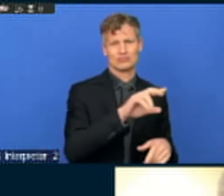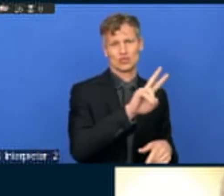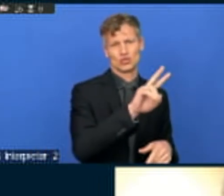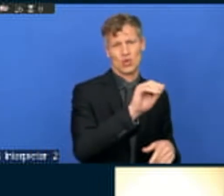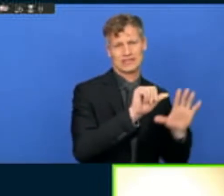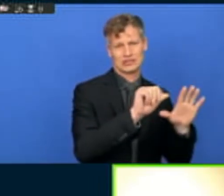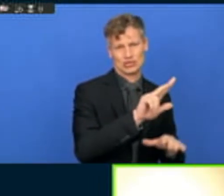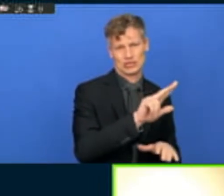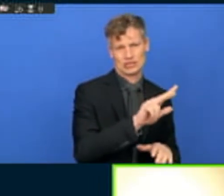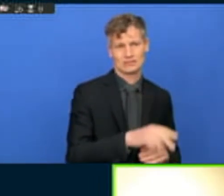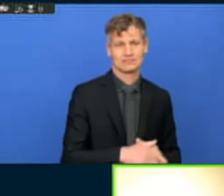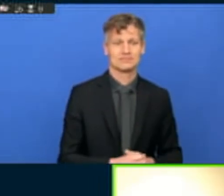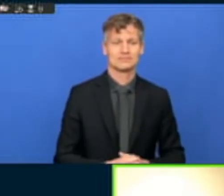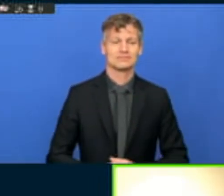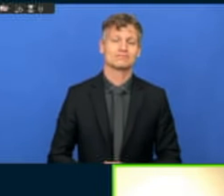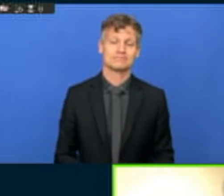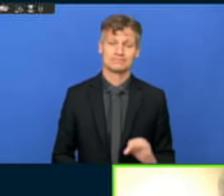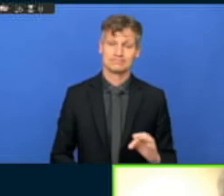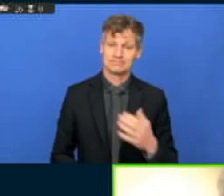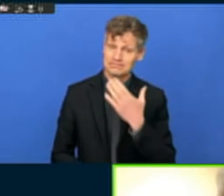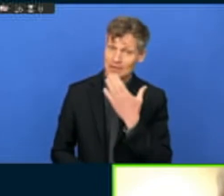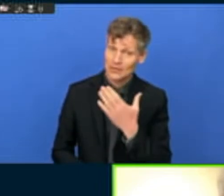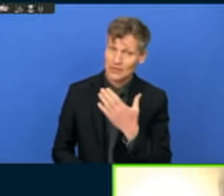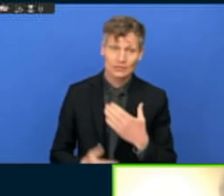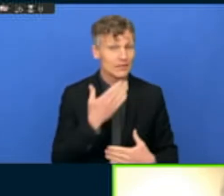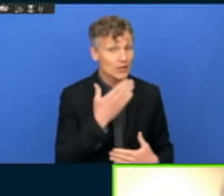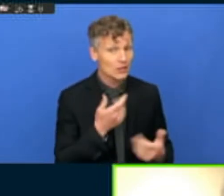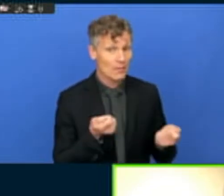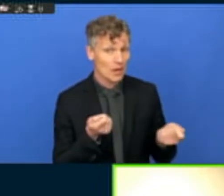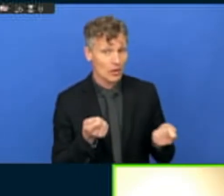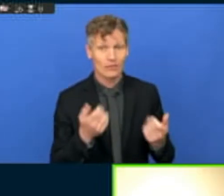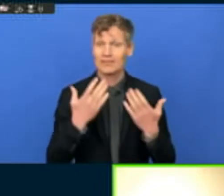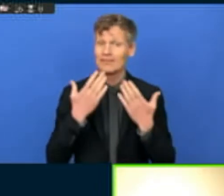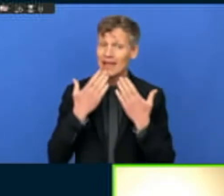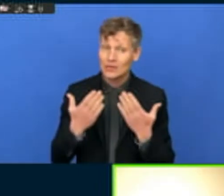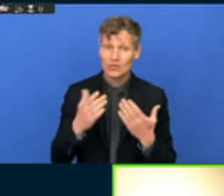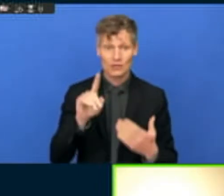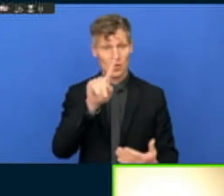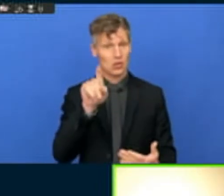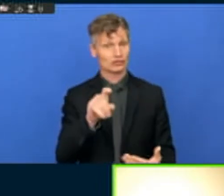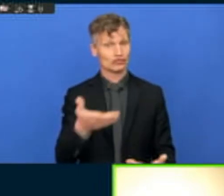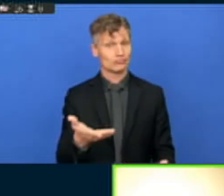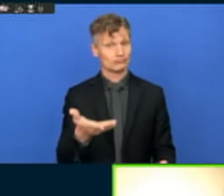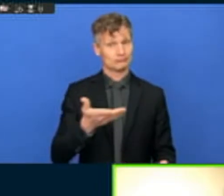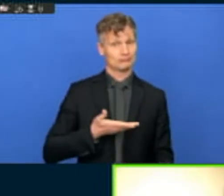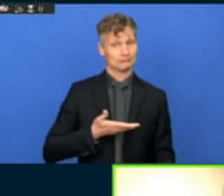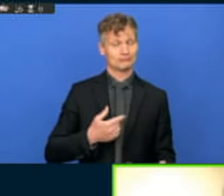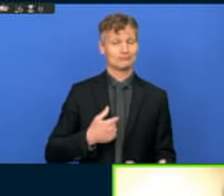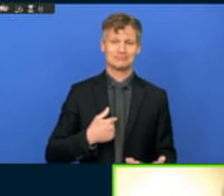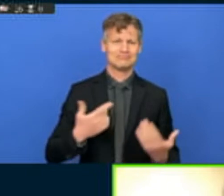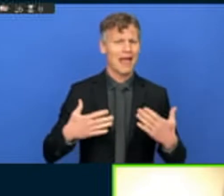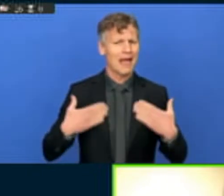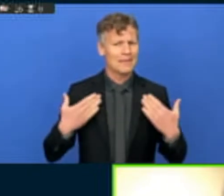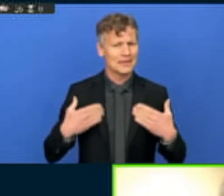Thank you, moderator. Thanks, Edlam, for this question. I'm very happy to be here with you on the